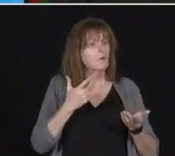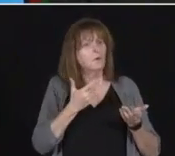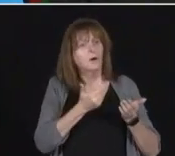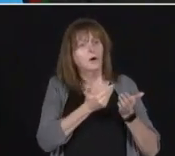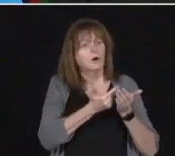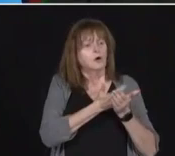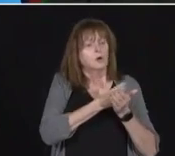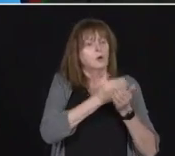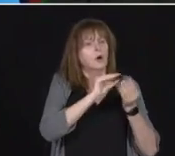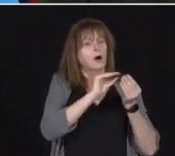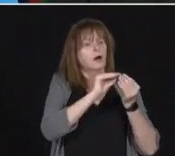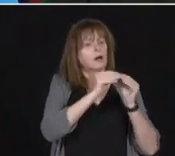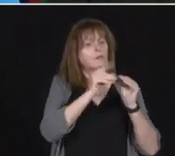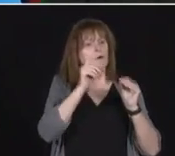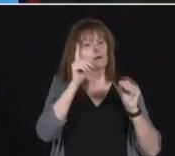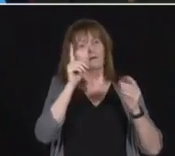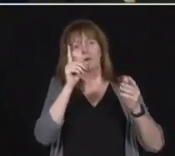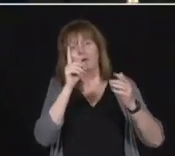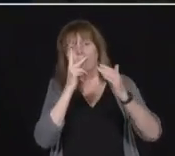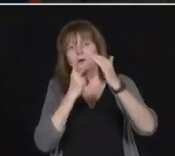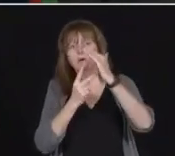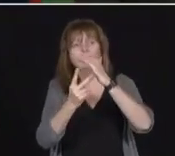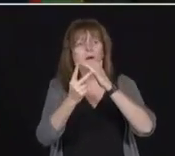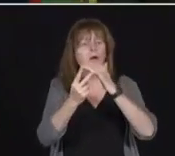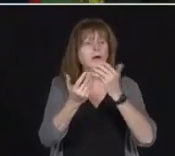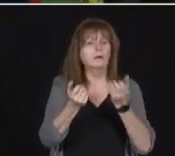will pass that over to the minister. Thank you.